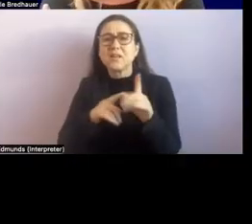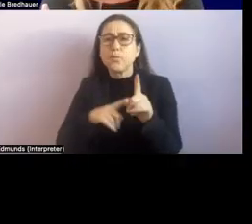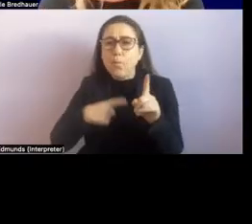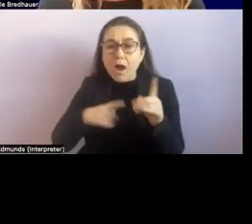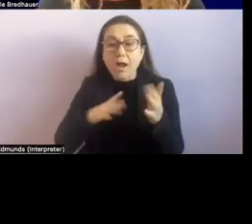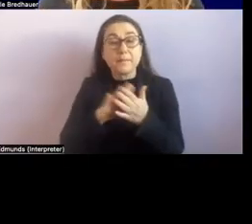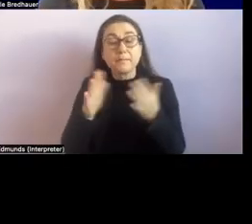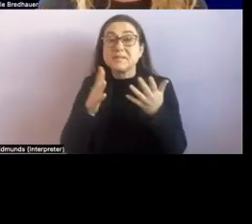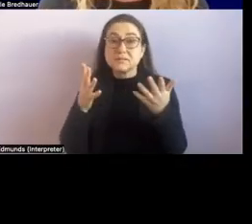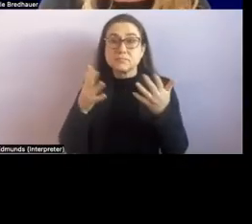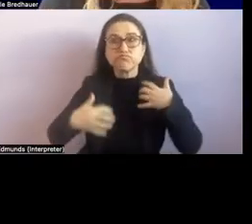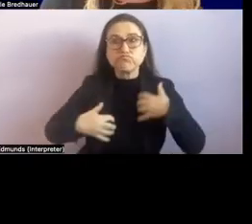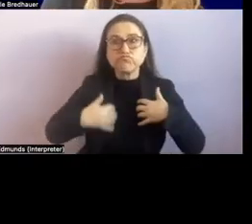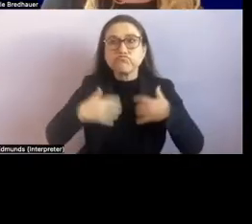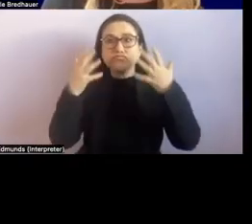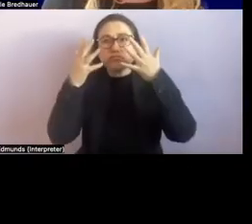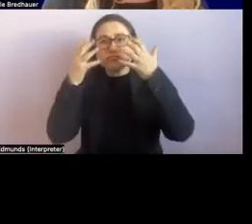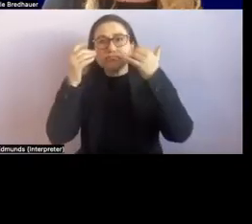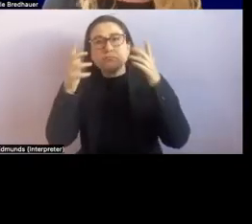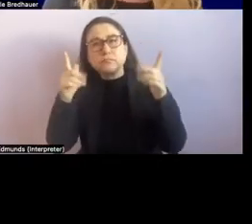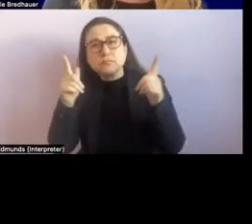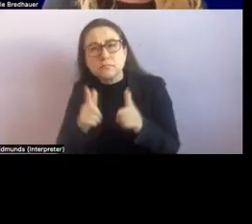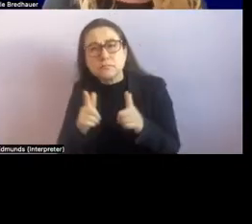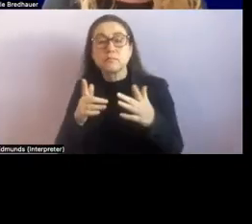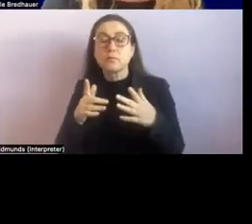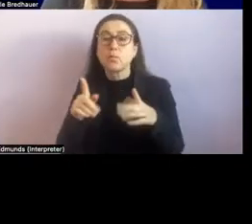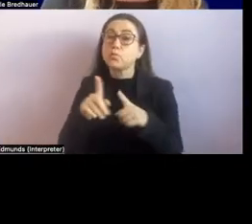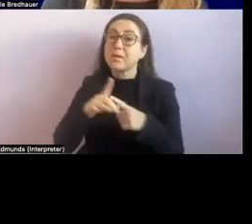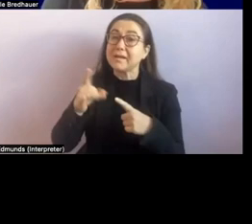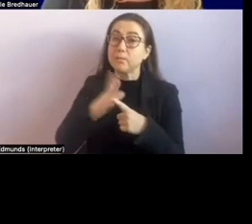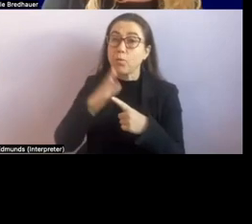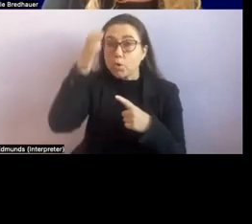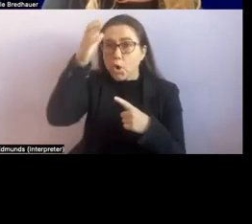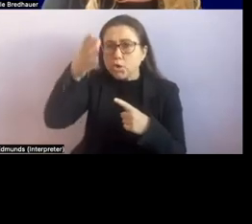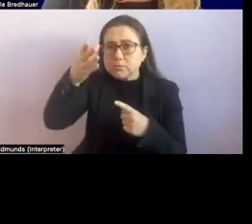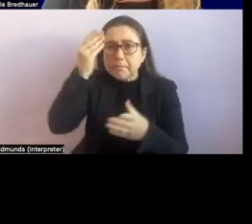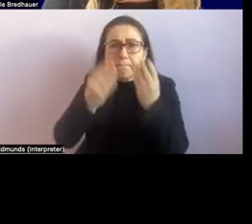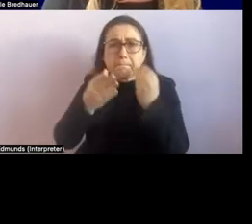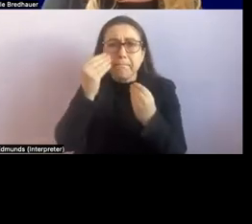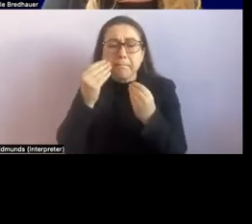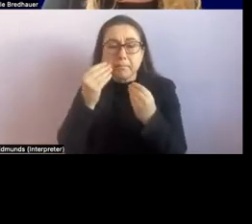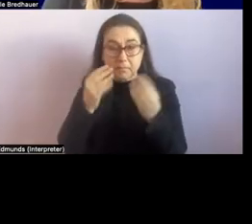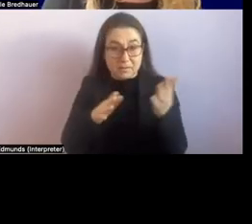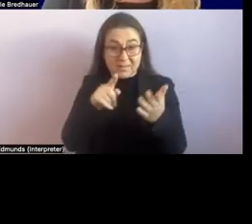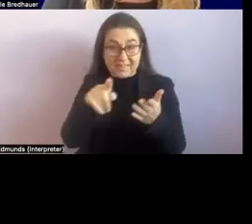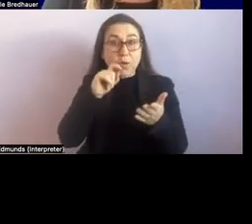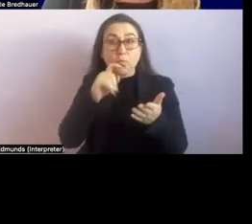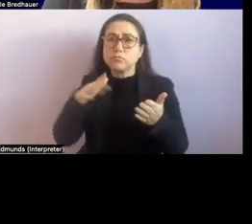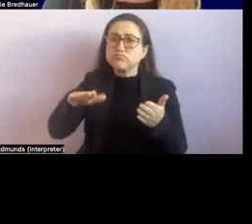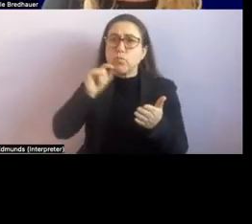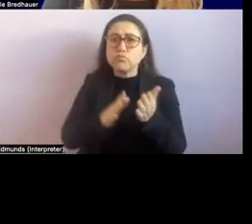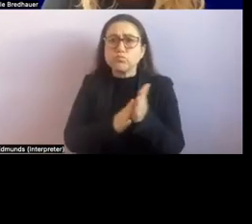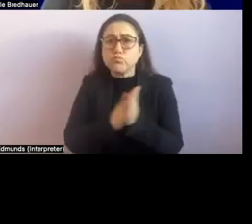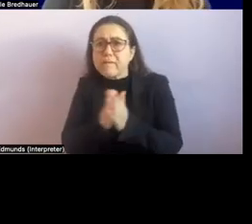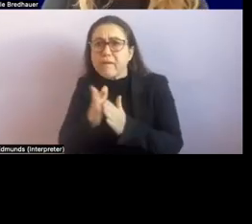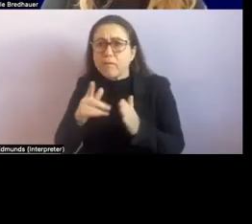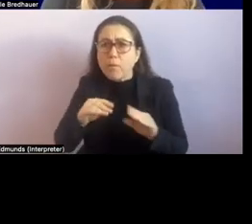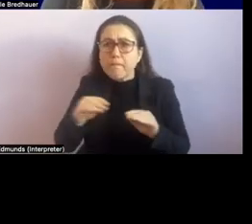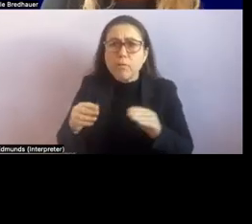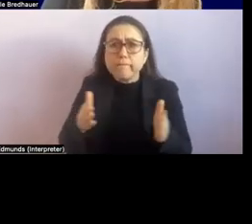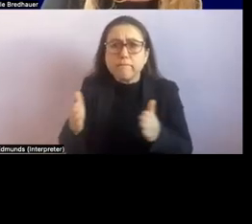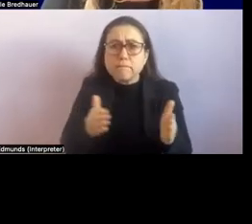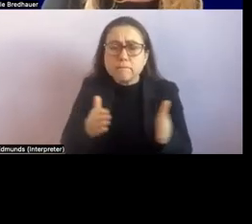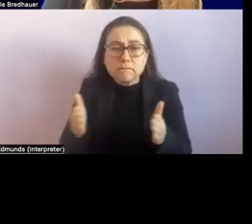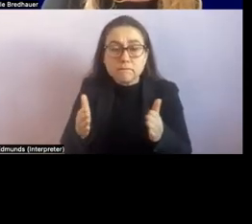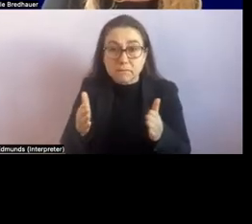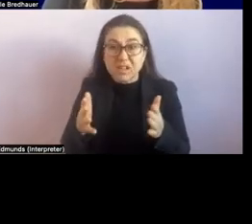it builds important concepts, it motivates movement, encourages